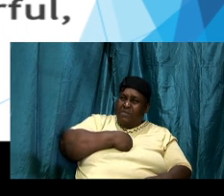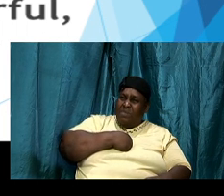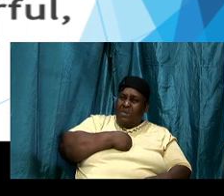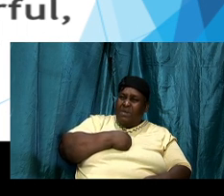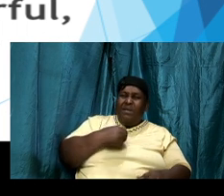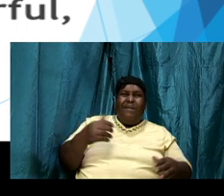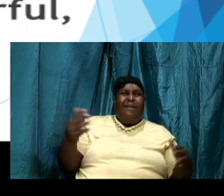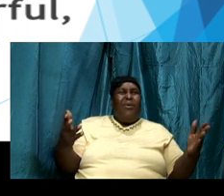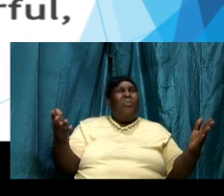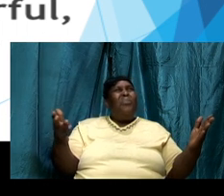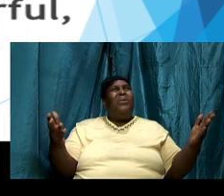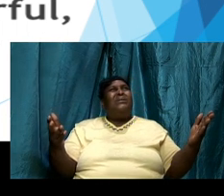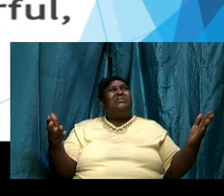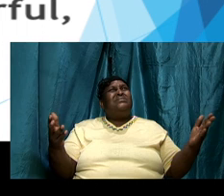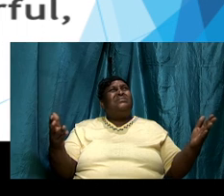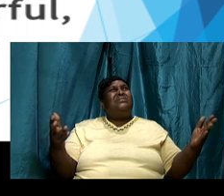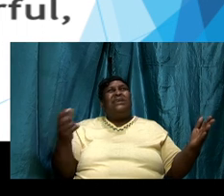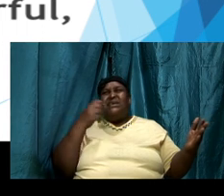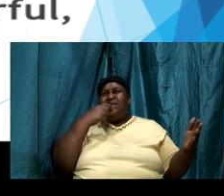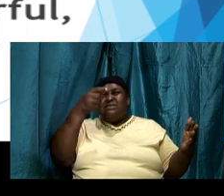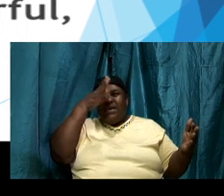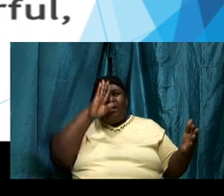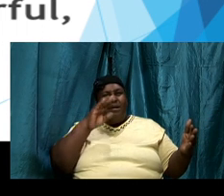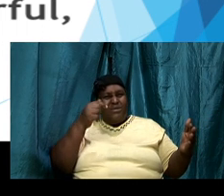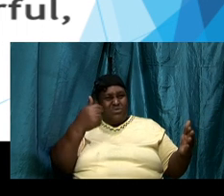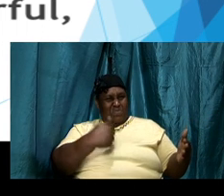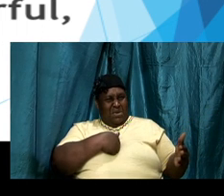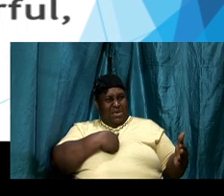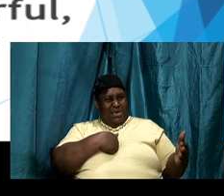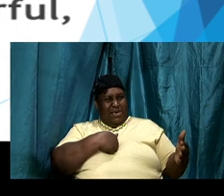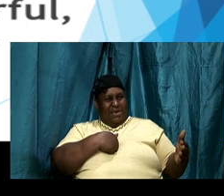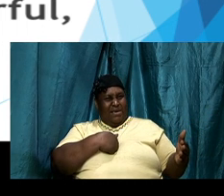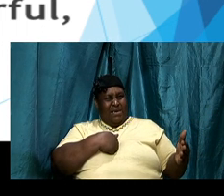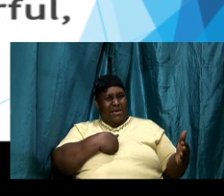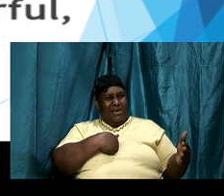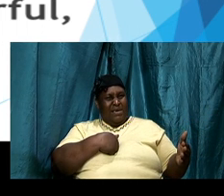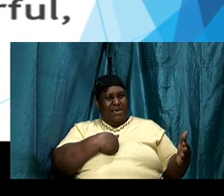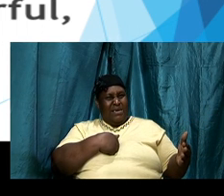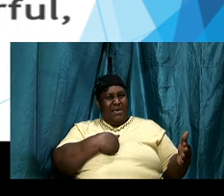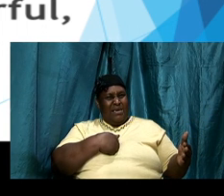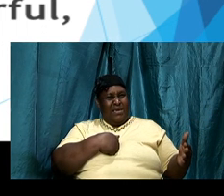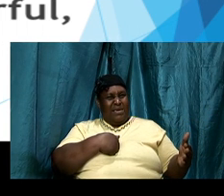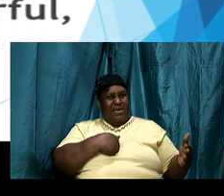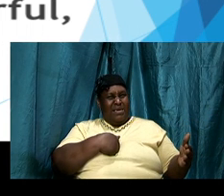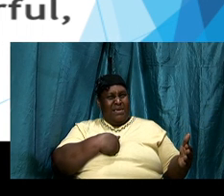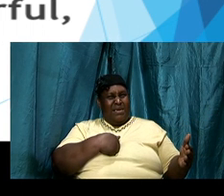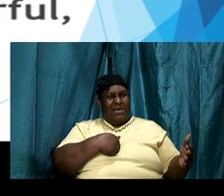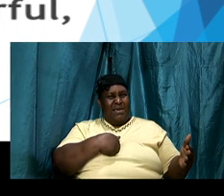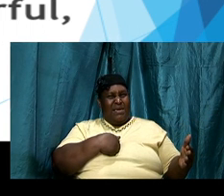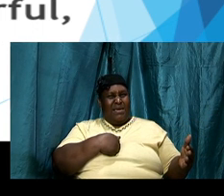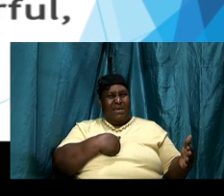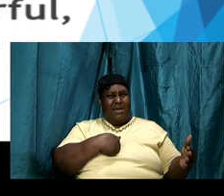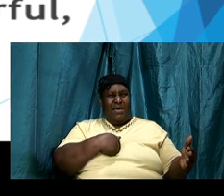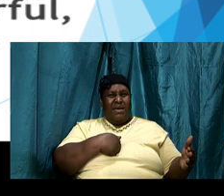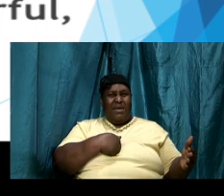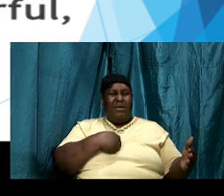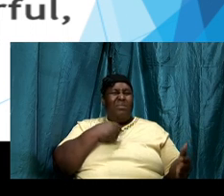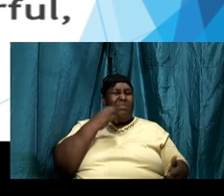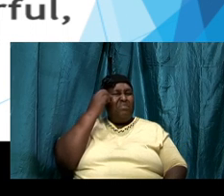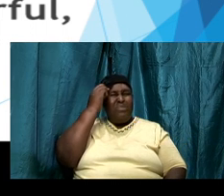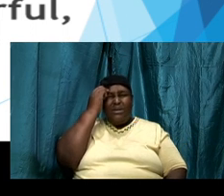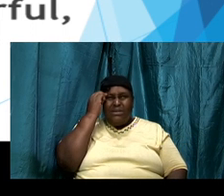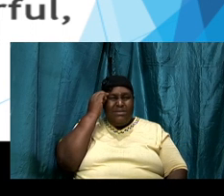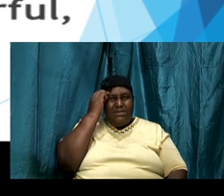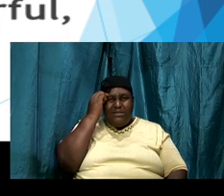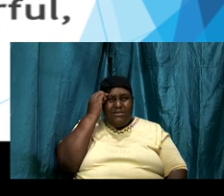God saying here what is it that he is saying to me and so meditation is